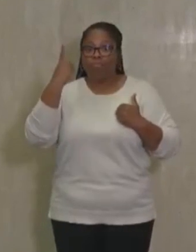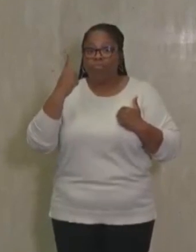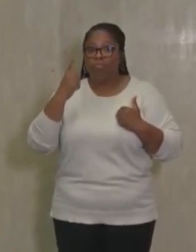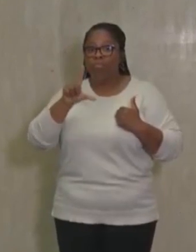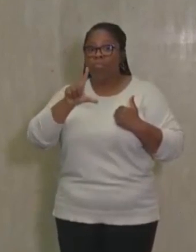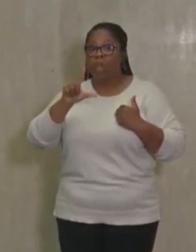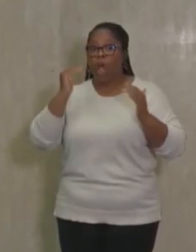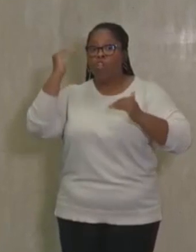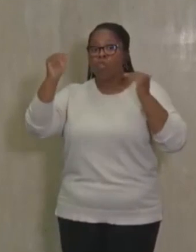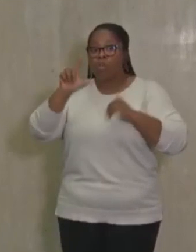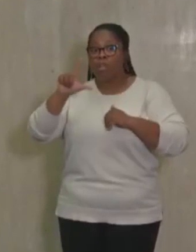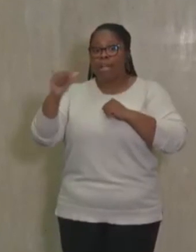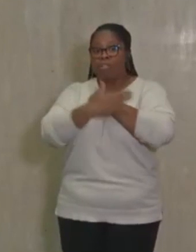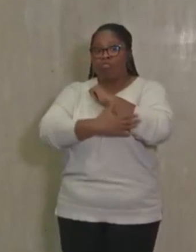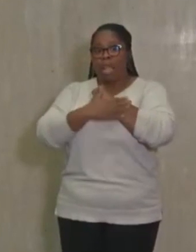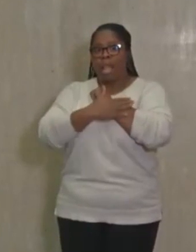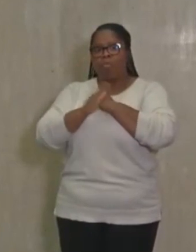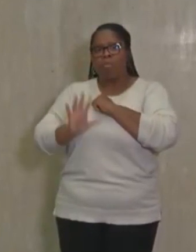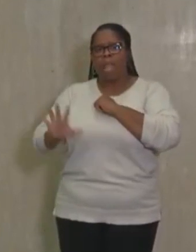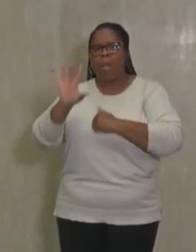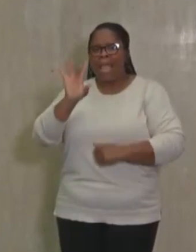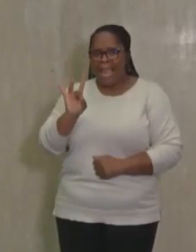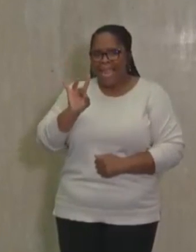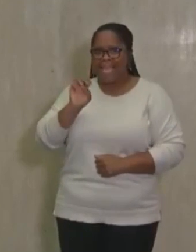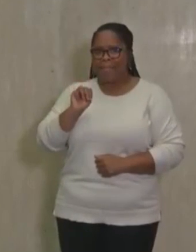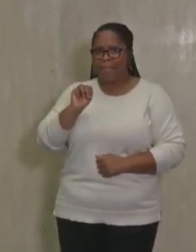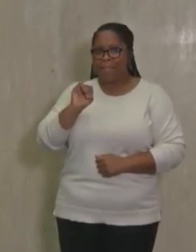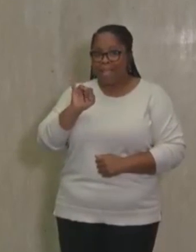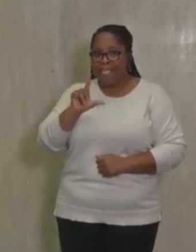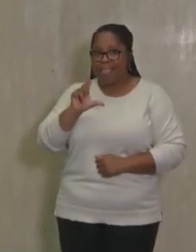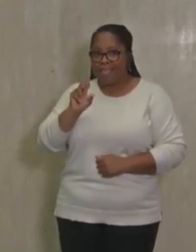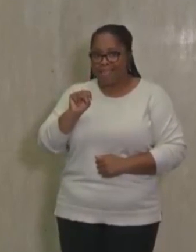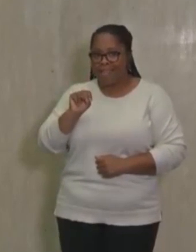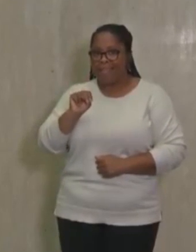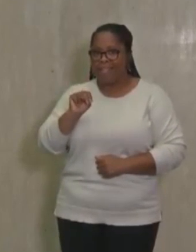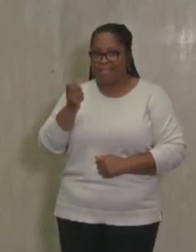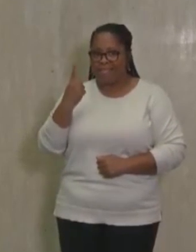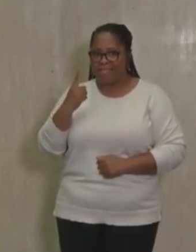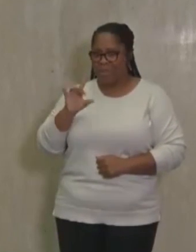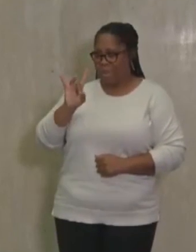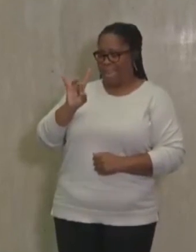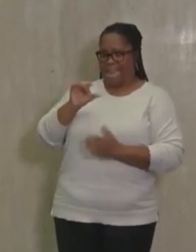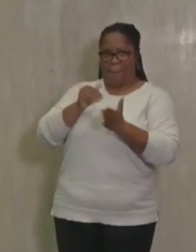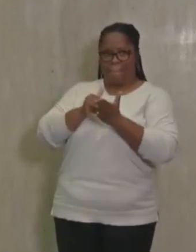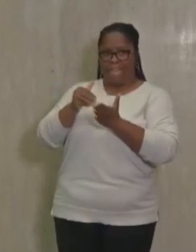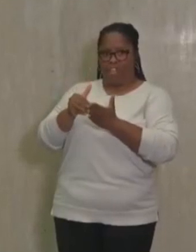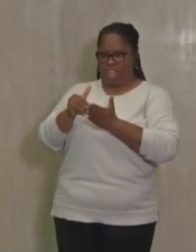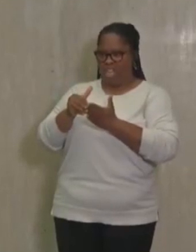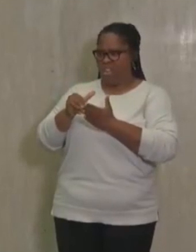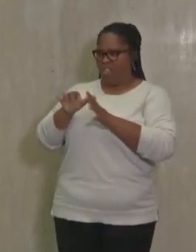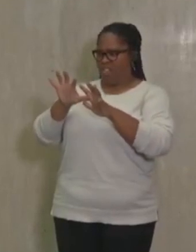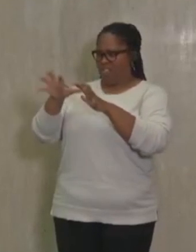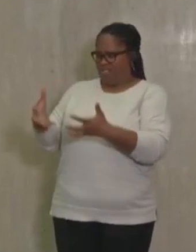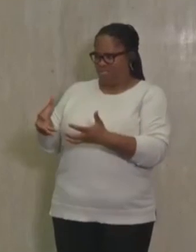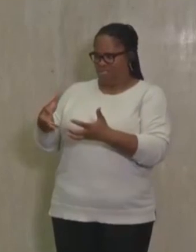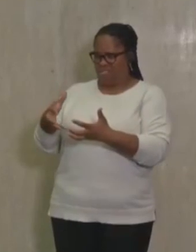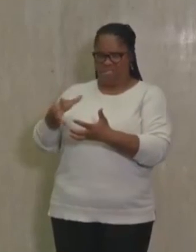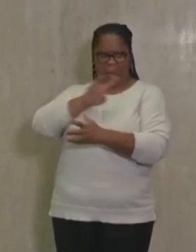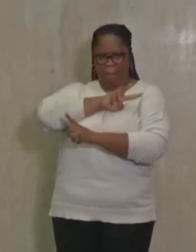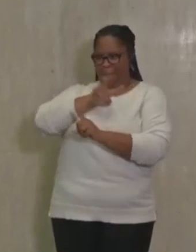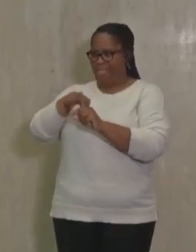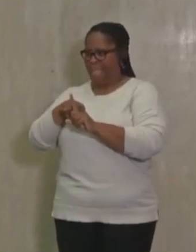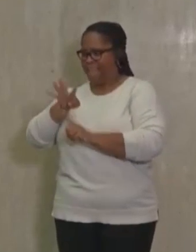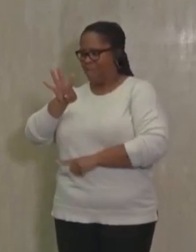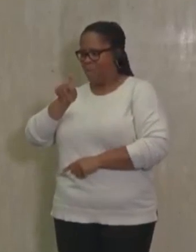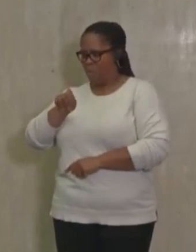adults in Los Angeles County is about 8 million. So if you take that population of 8 million and apply the 4.1 percent,